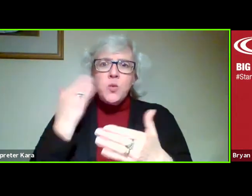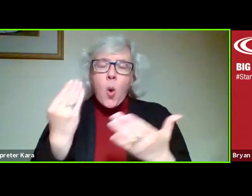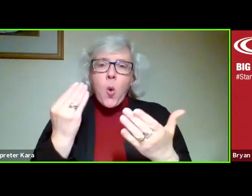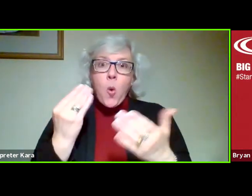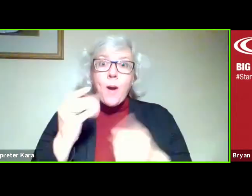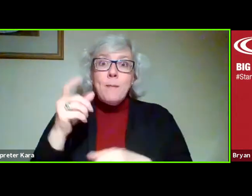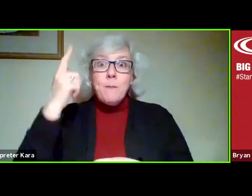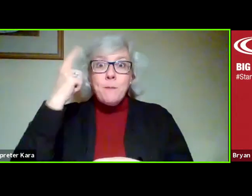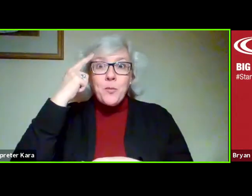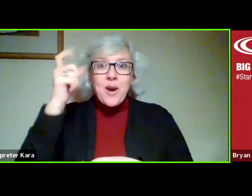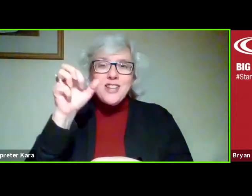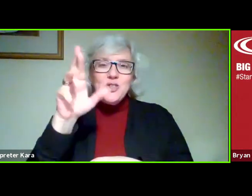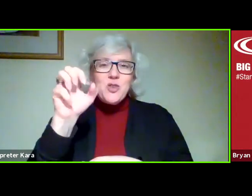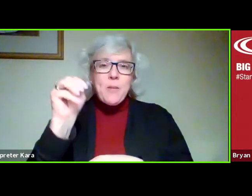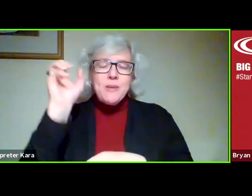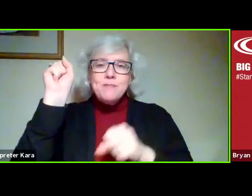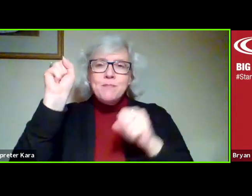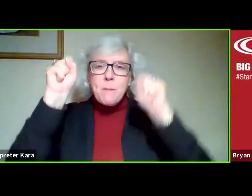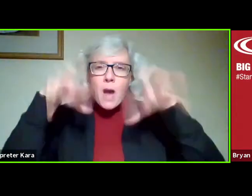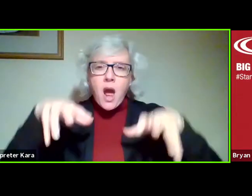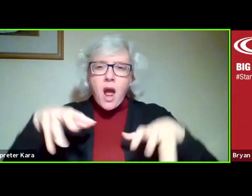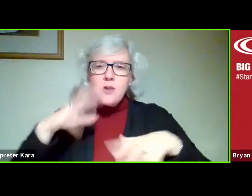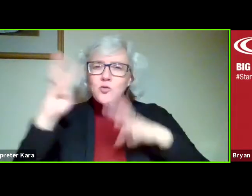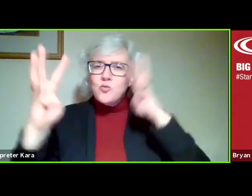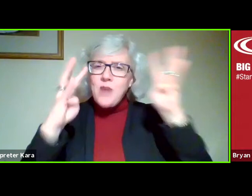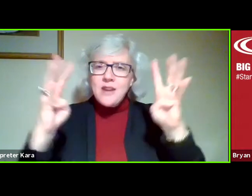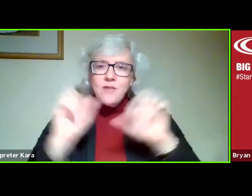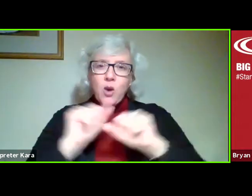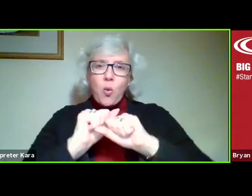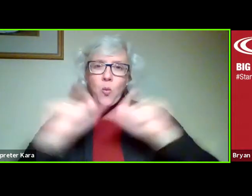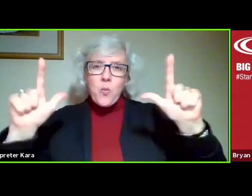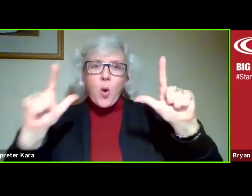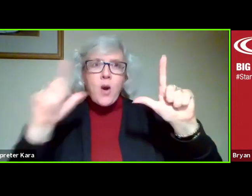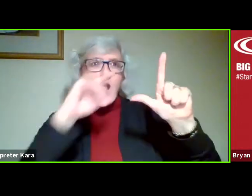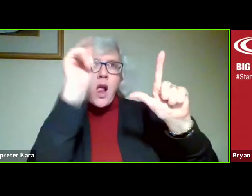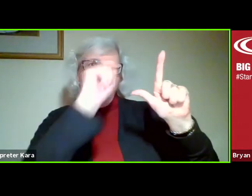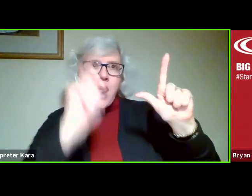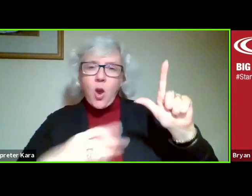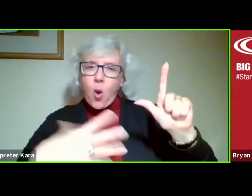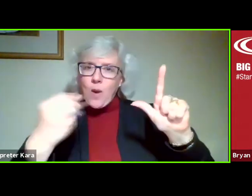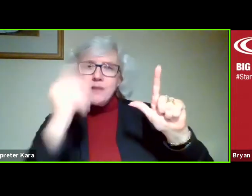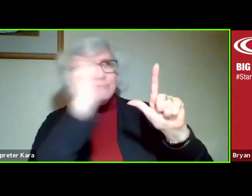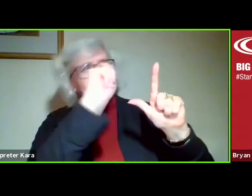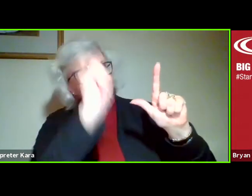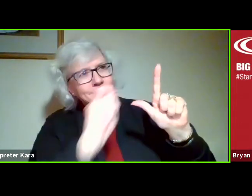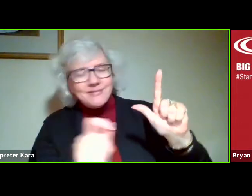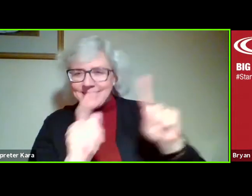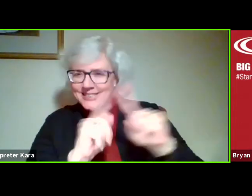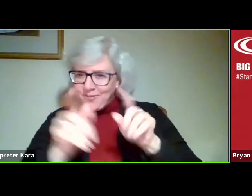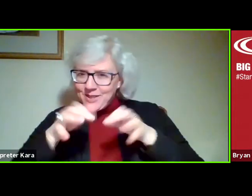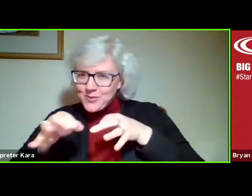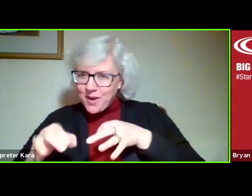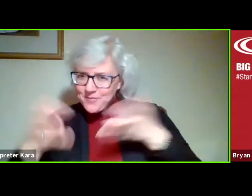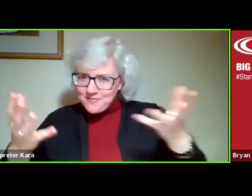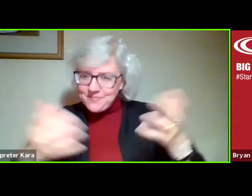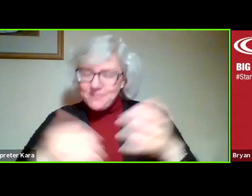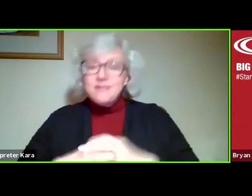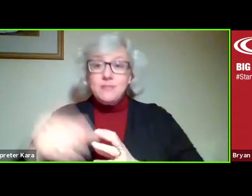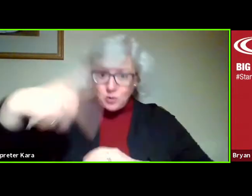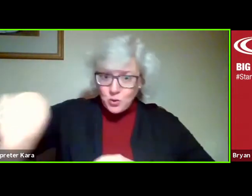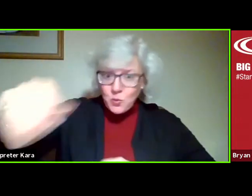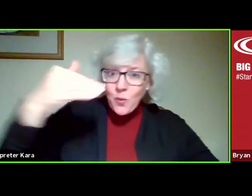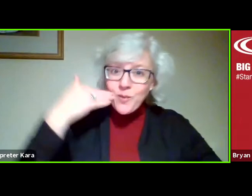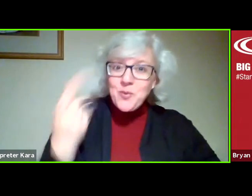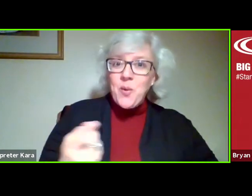brainstorming or the creative process and whiteboarding, so many different ways you can describe it. Because as you know, and you can probably